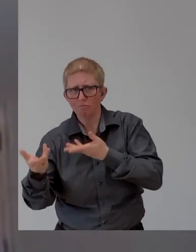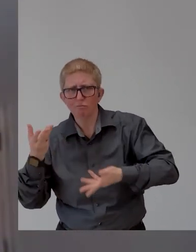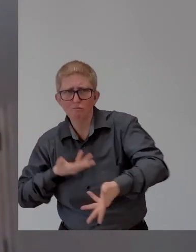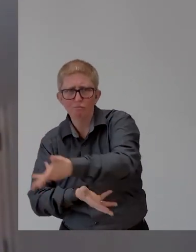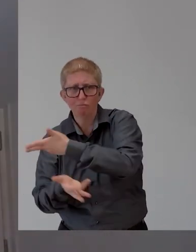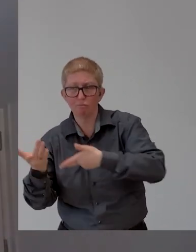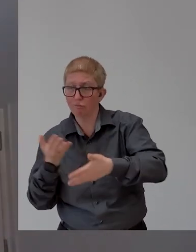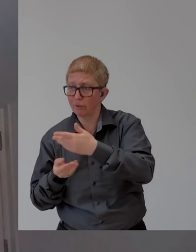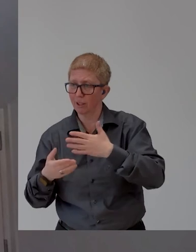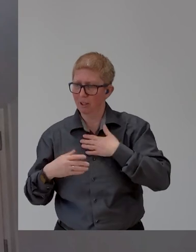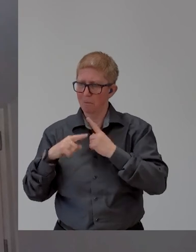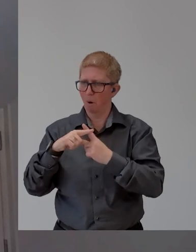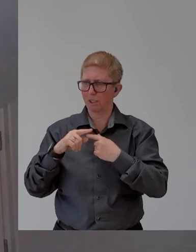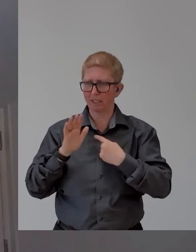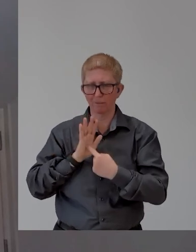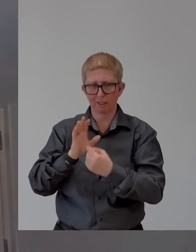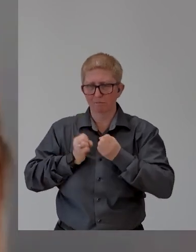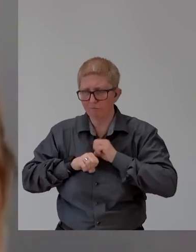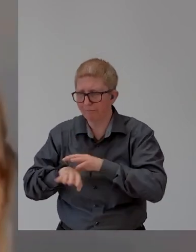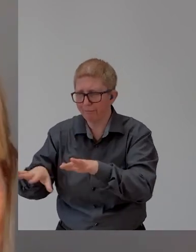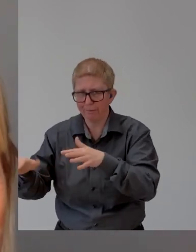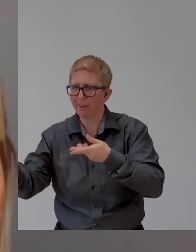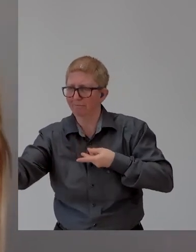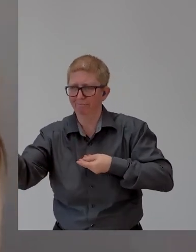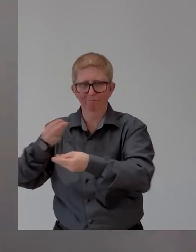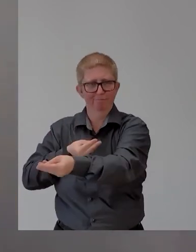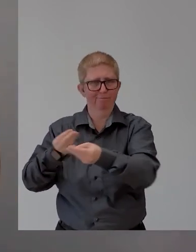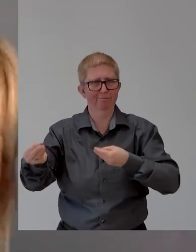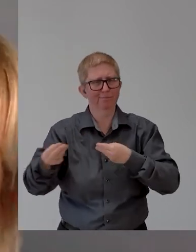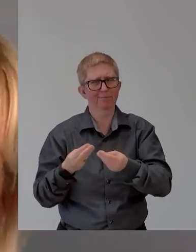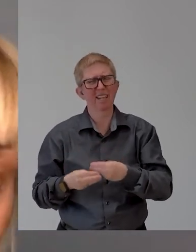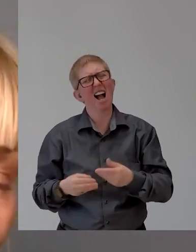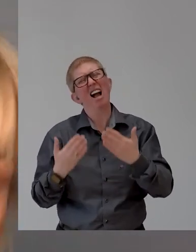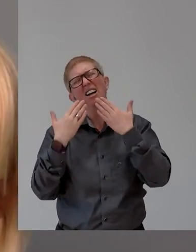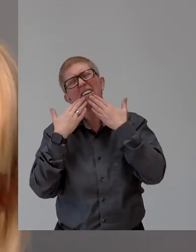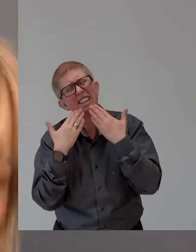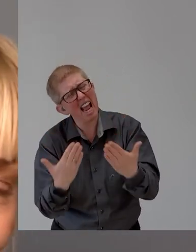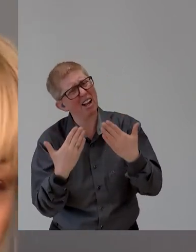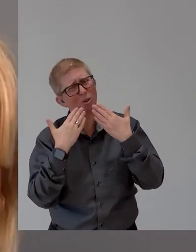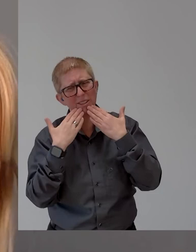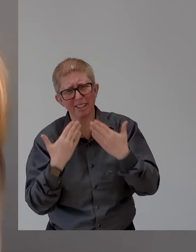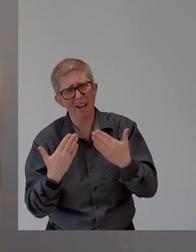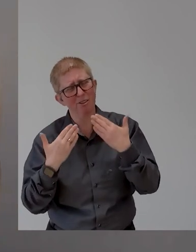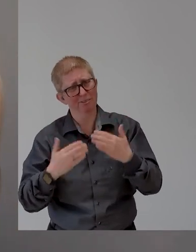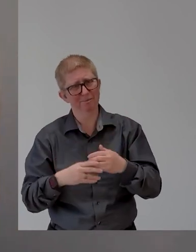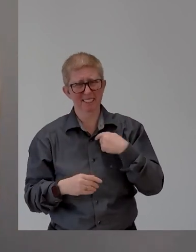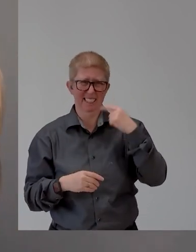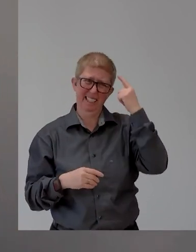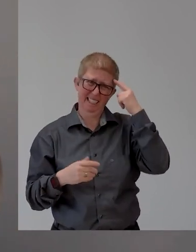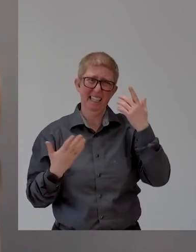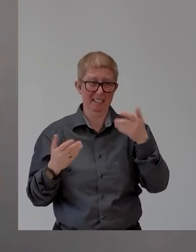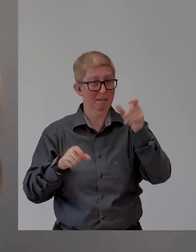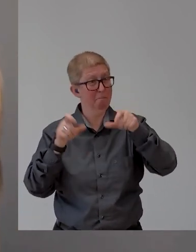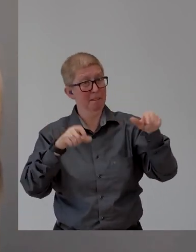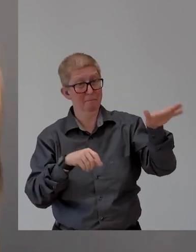Well, can I say a huge thank you to you wonderful Rob James, and I'm sure there's plenty of people who'd like to reach out to you. So if that's okay,